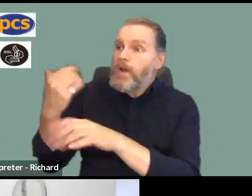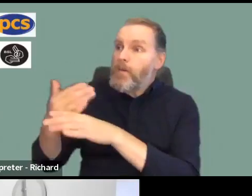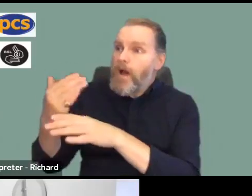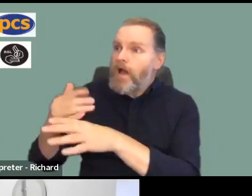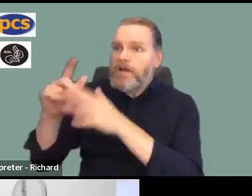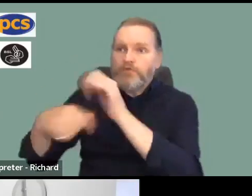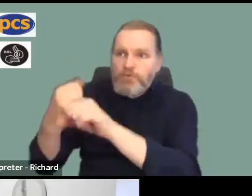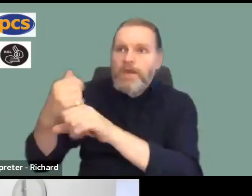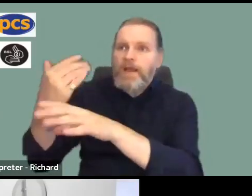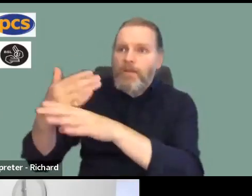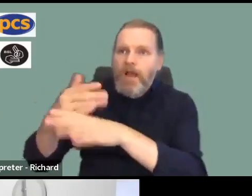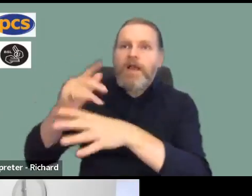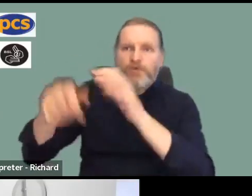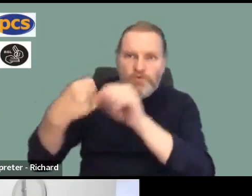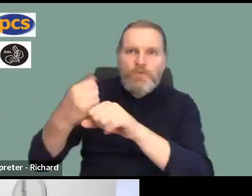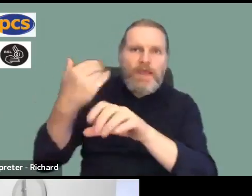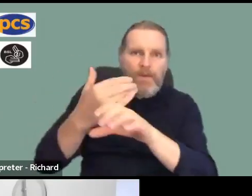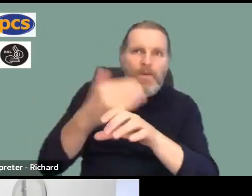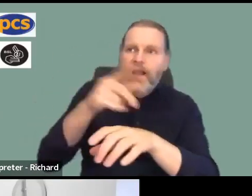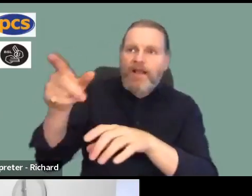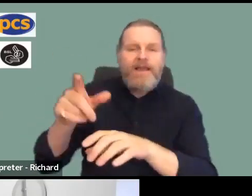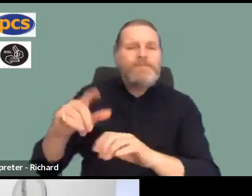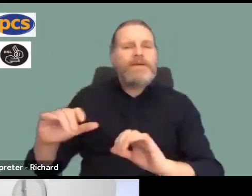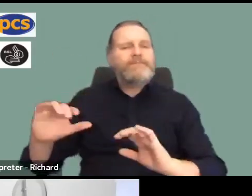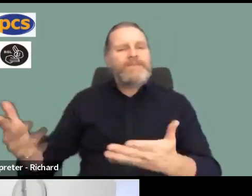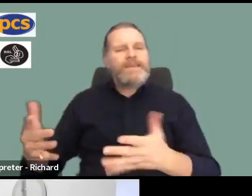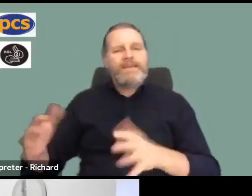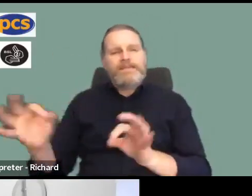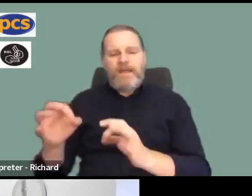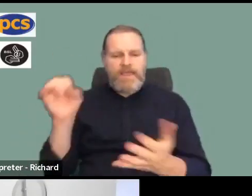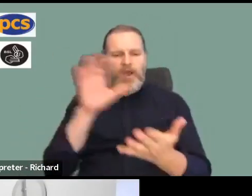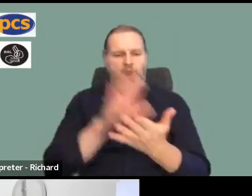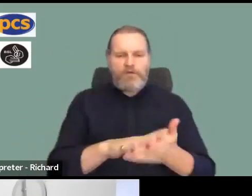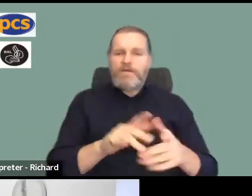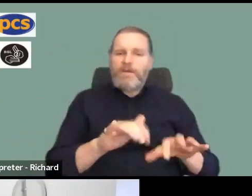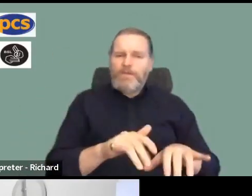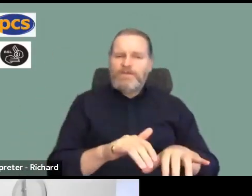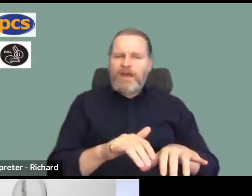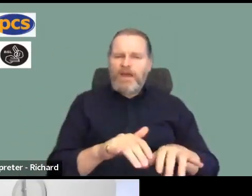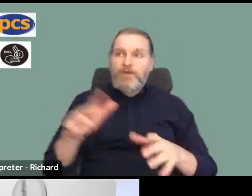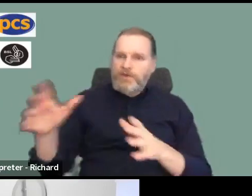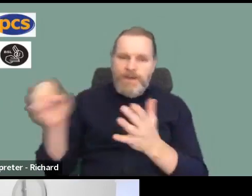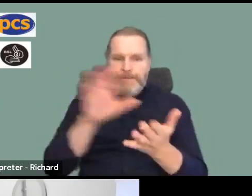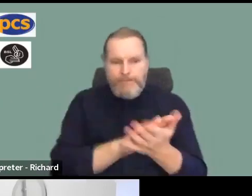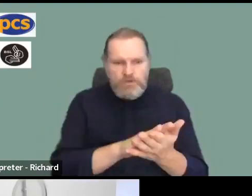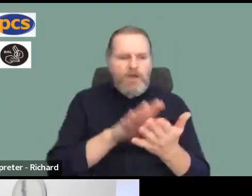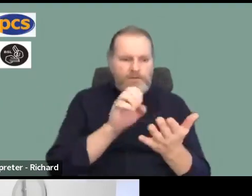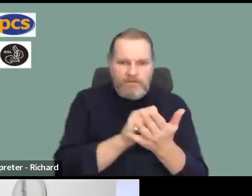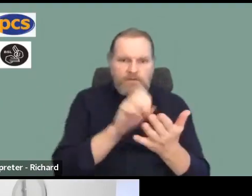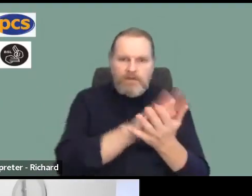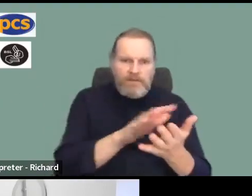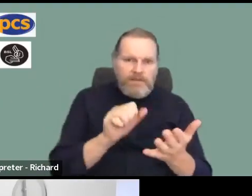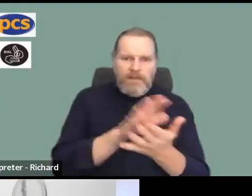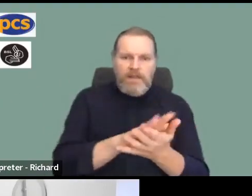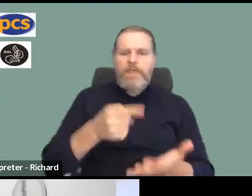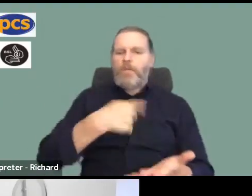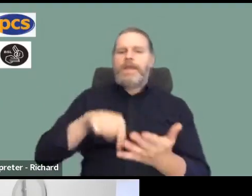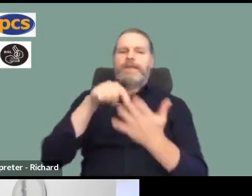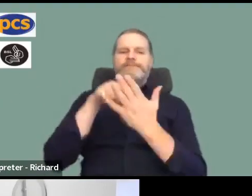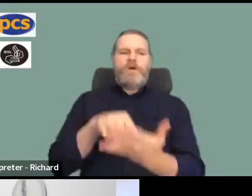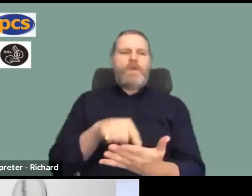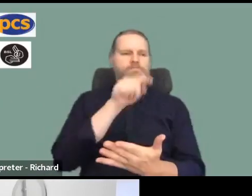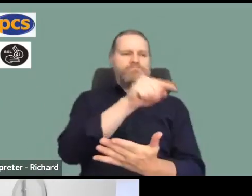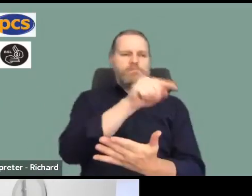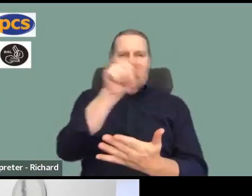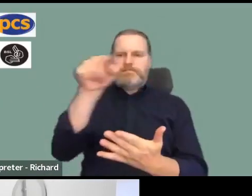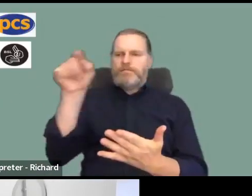Center where the work's being done where it isn't and we need to help and put more resources in. So it's really important that people try